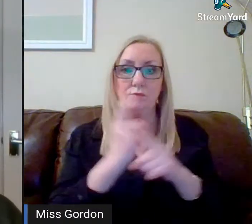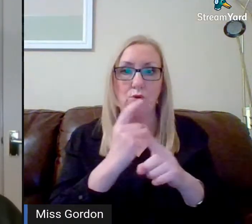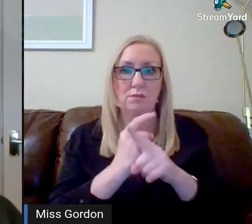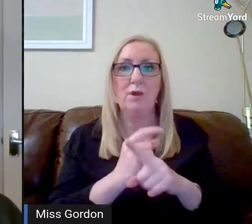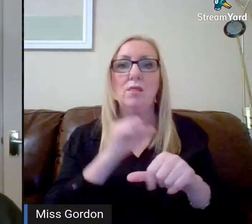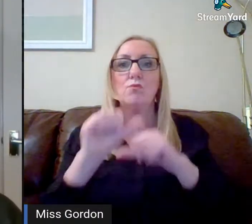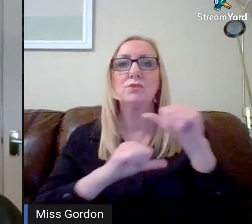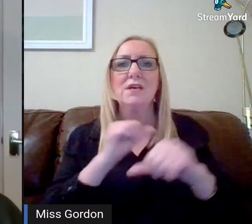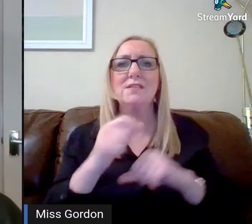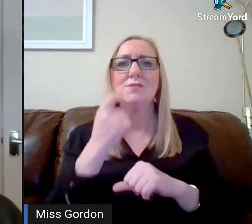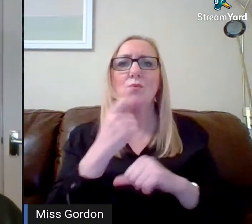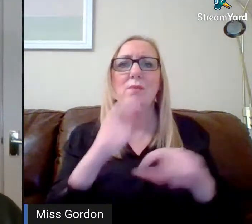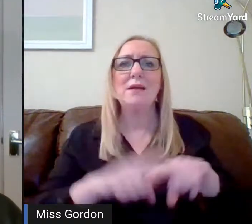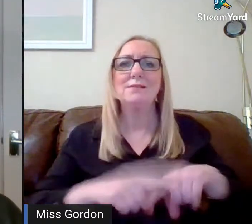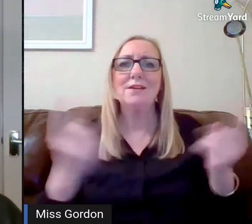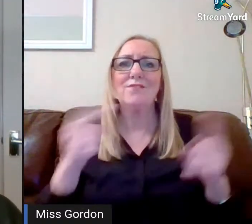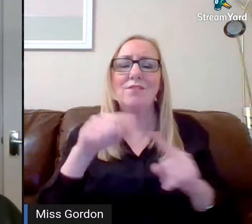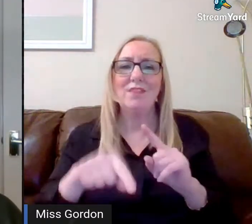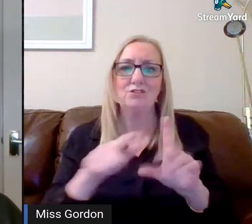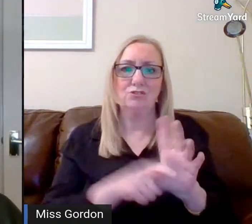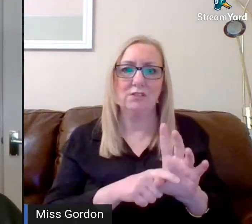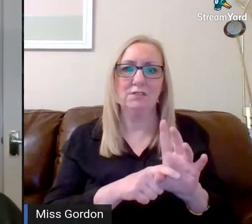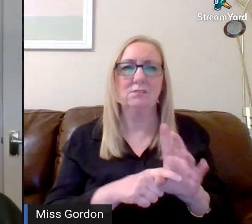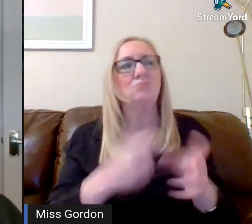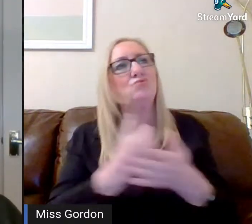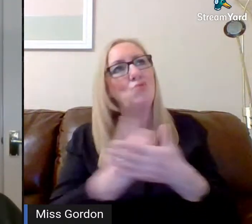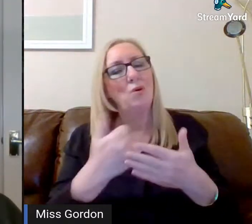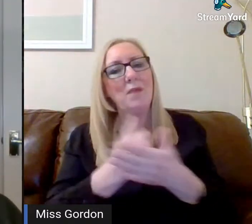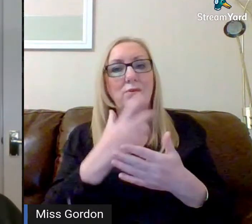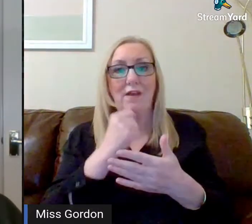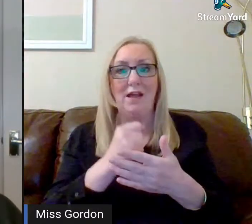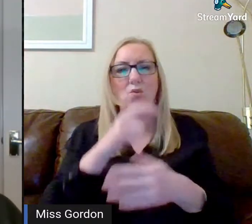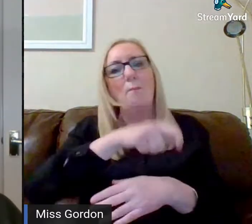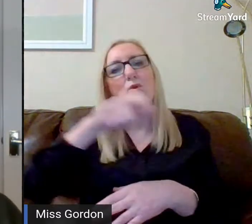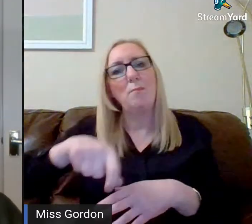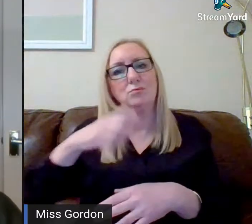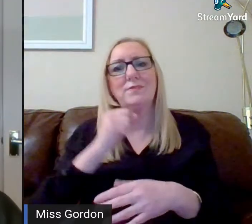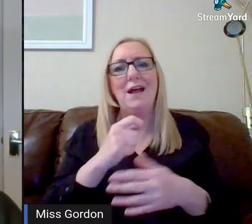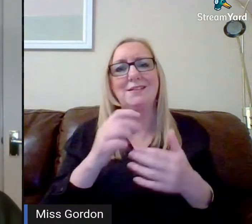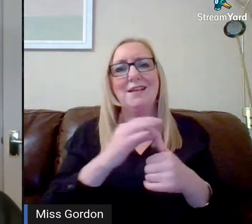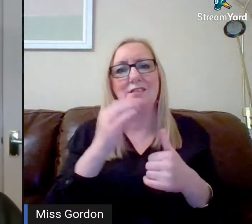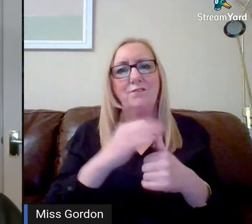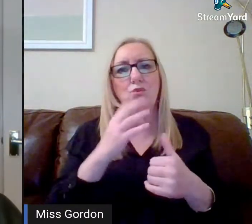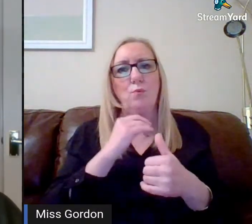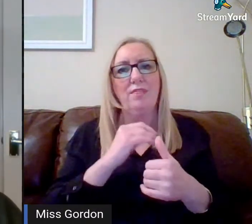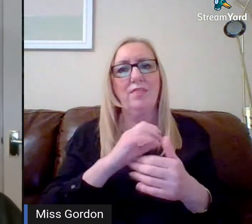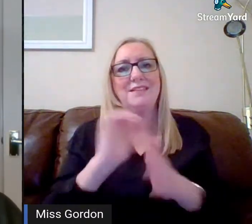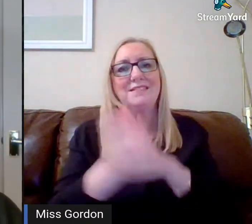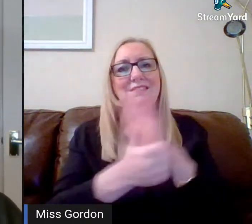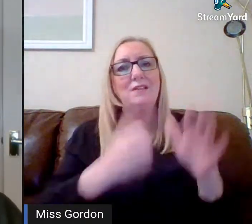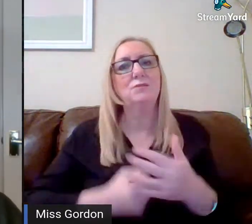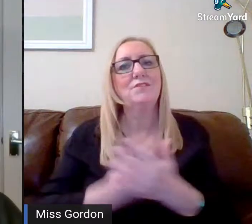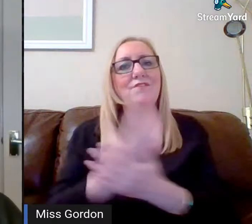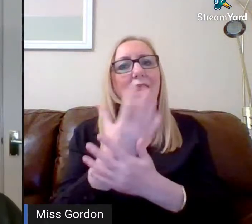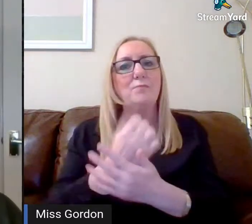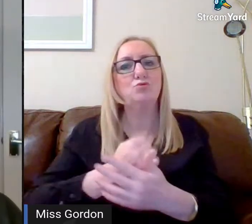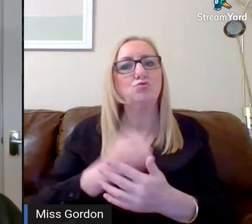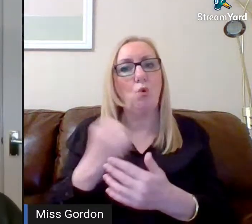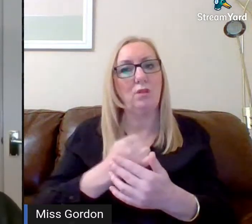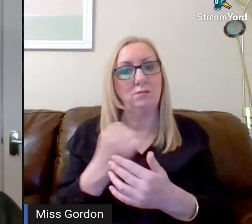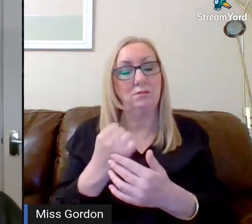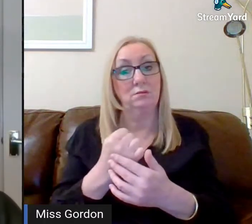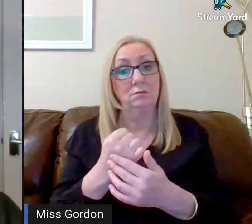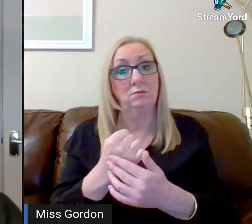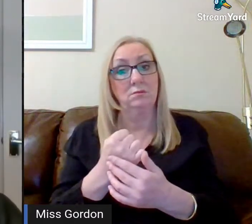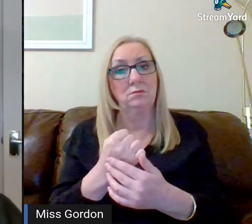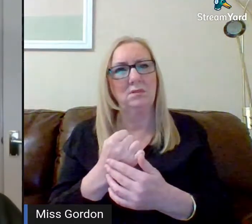different this year. Normally, you would have had an interview or your pupils would have had an interview with Skills Development Scotland already. About 70